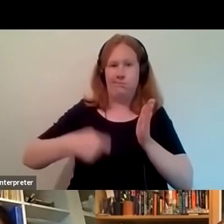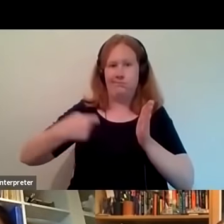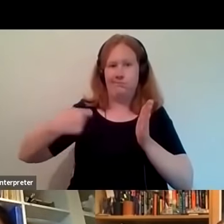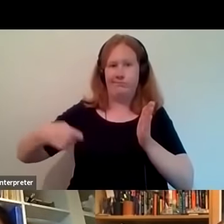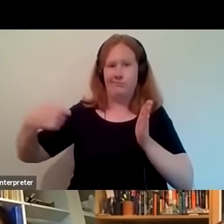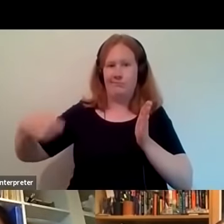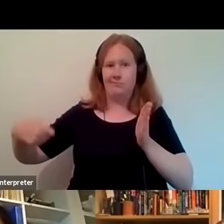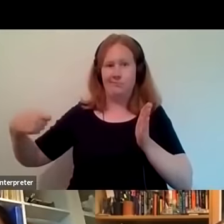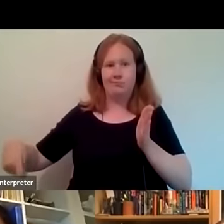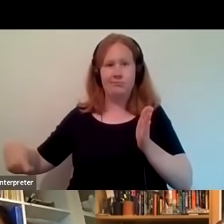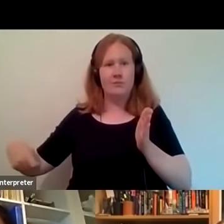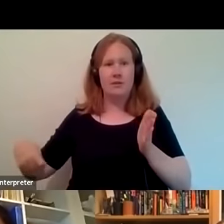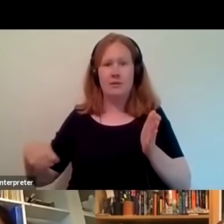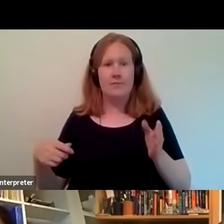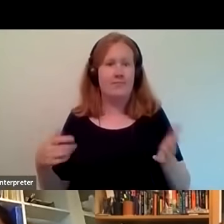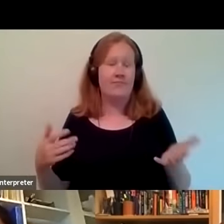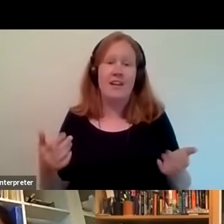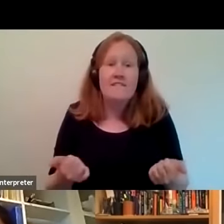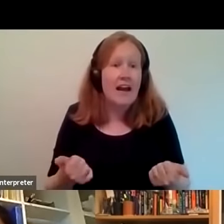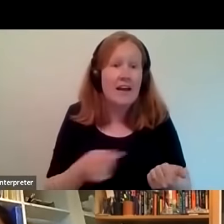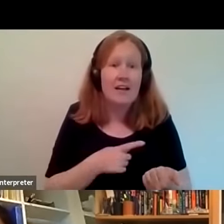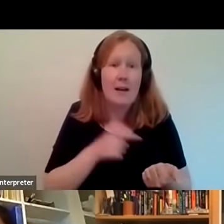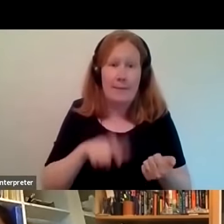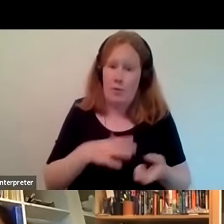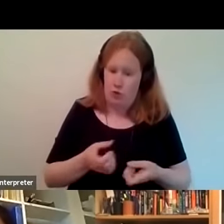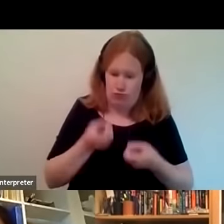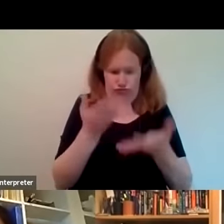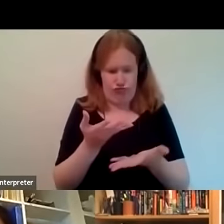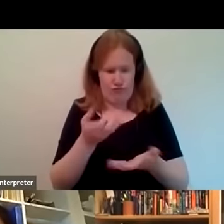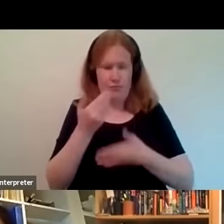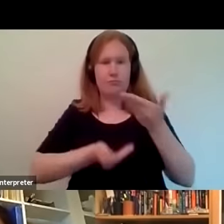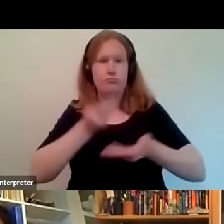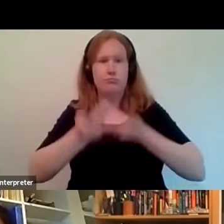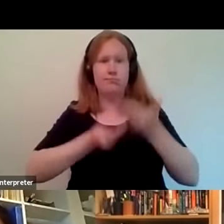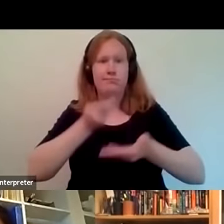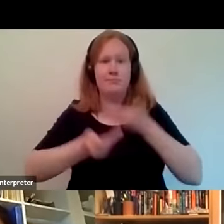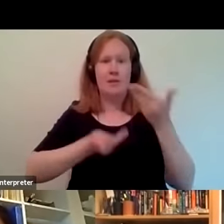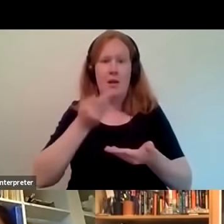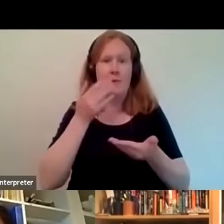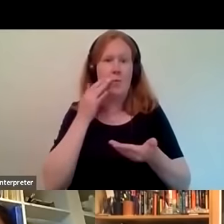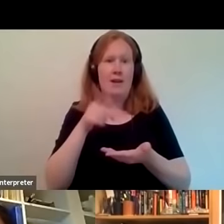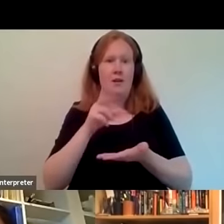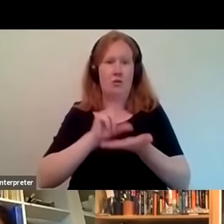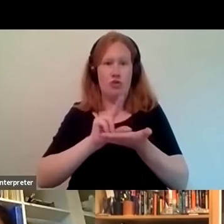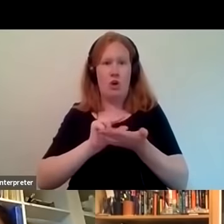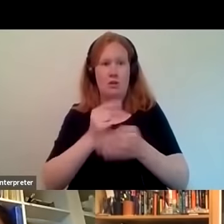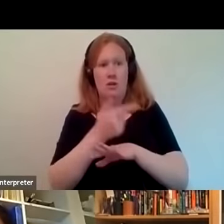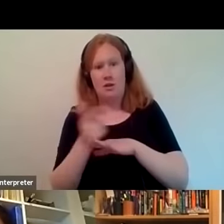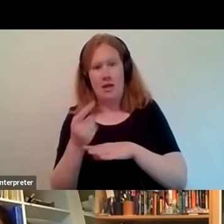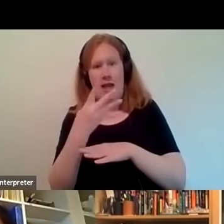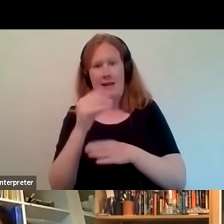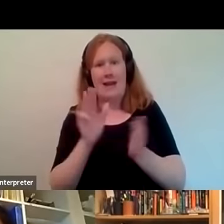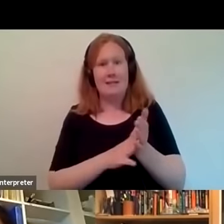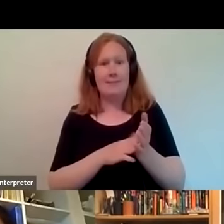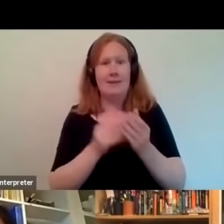um a lot and a lot and there's nothing wrong with that because people want to share their story but when you've got probably 90 minutes worth